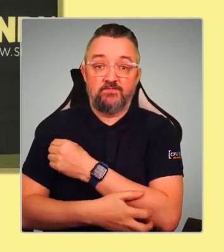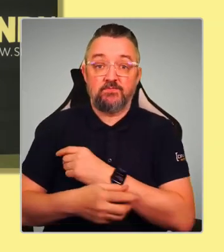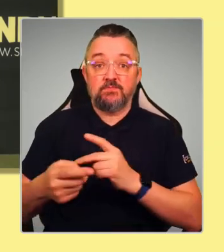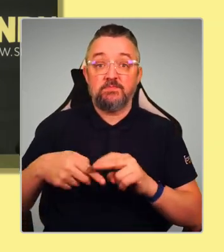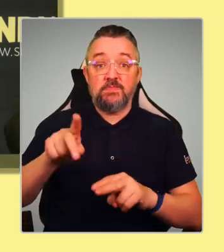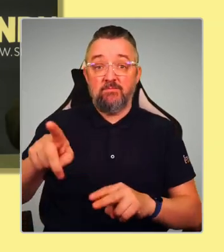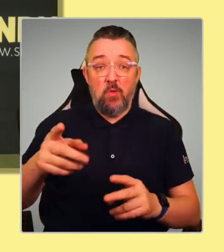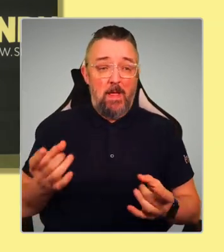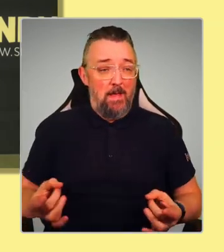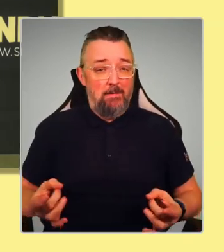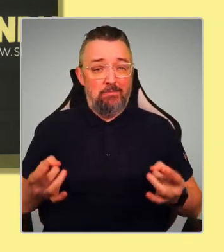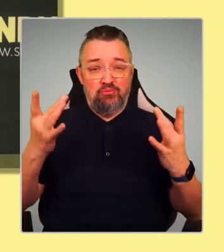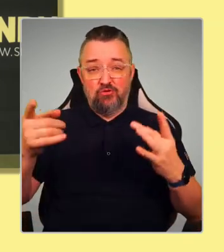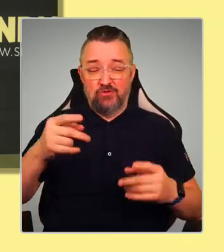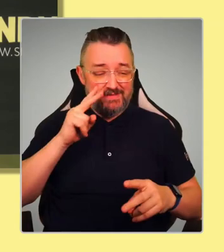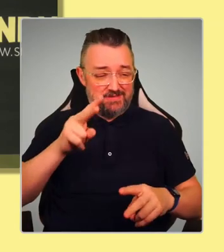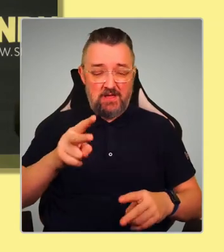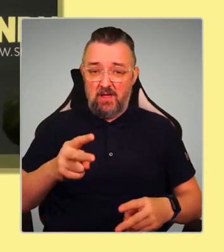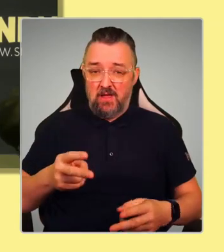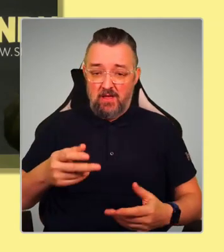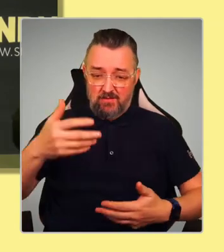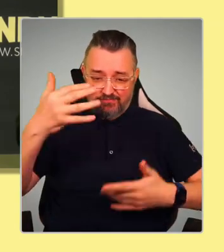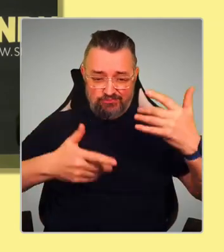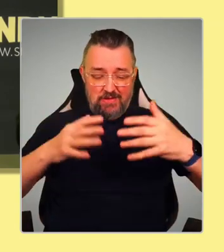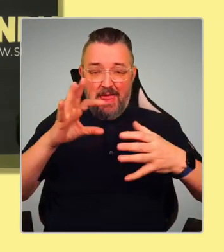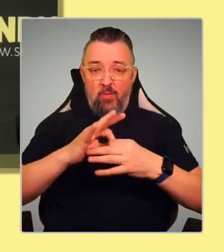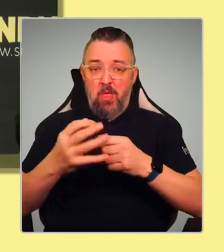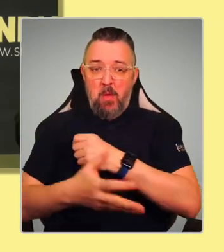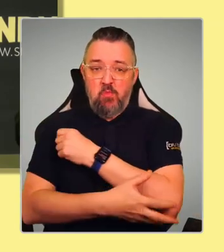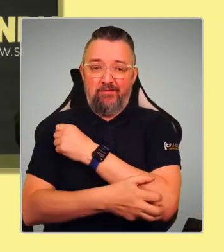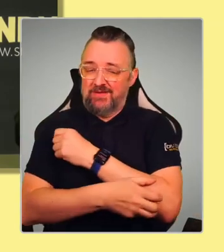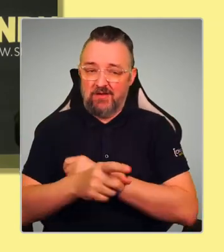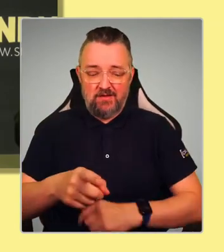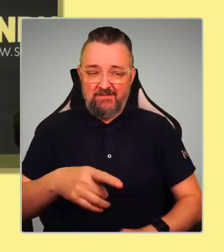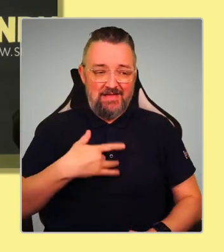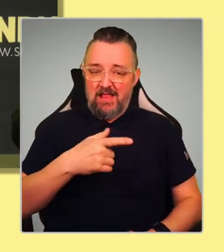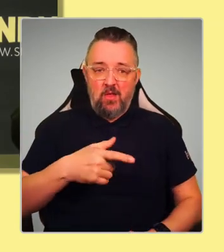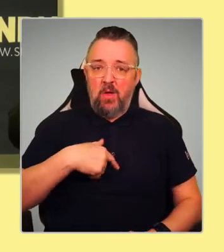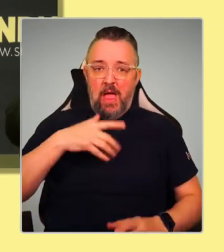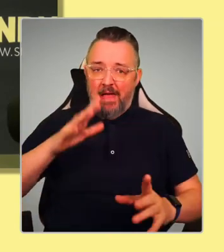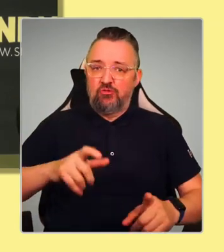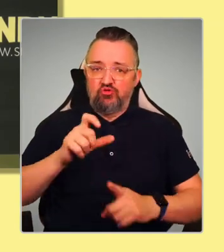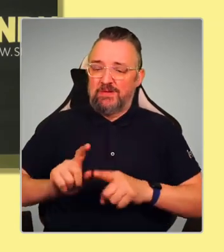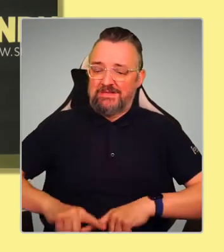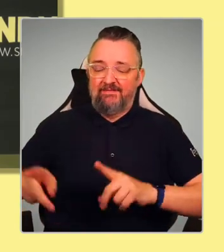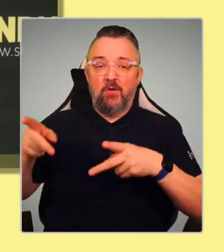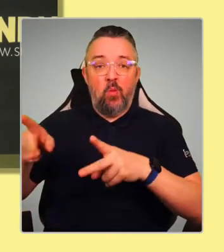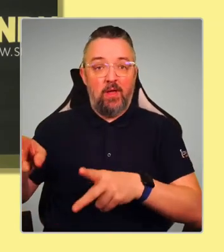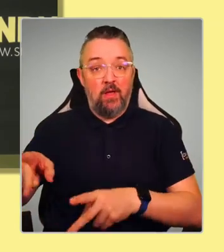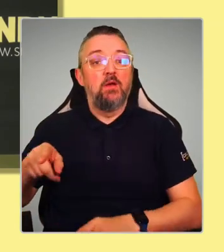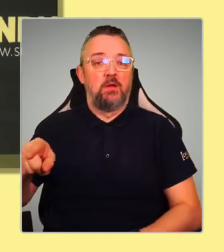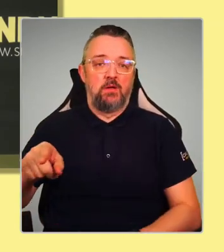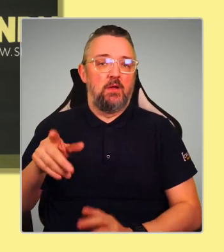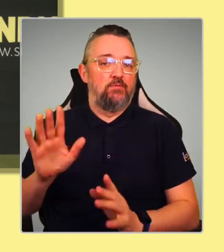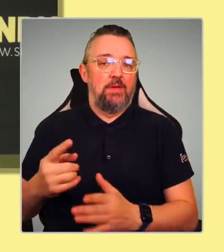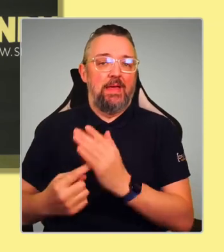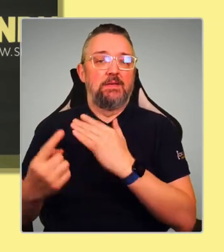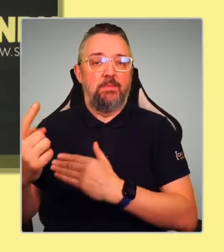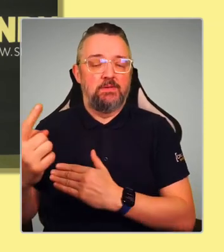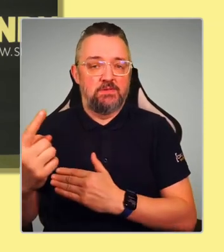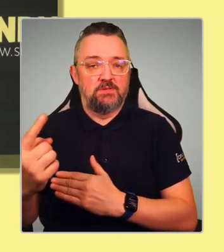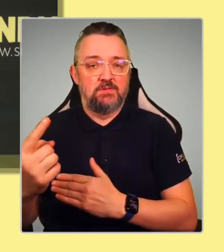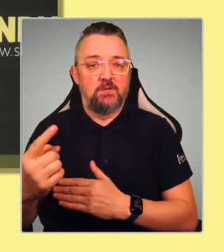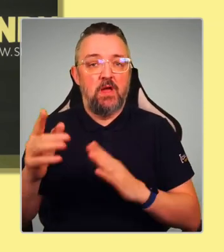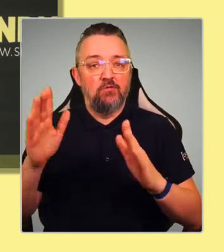poverty figures, then you need to be able to support a different route. And that includes independence. It's about making it real for